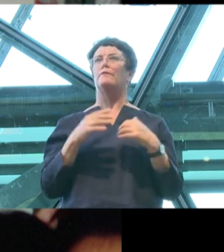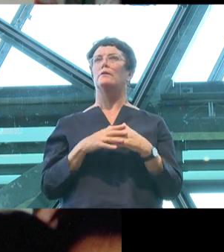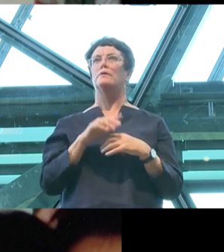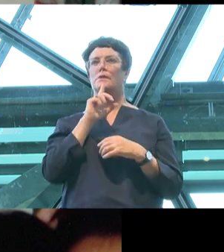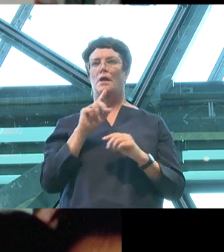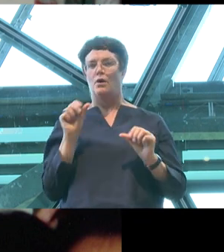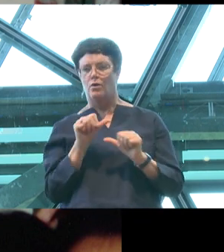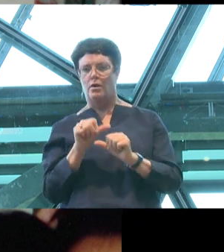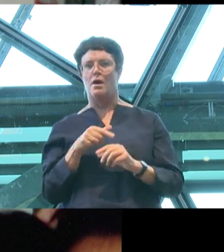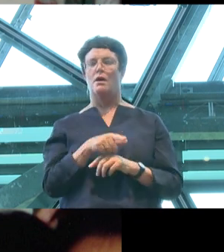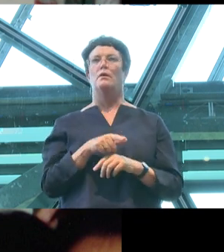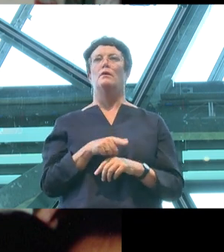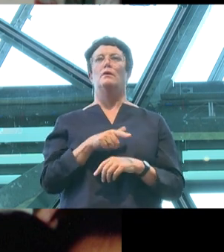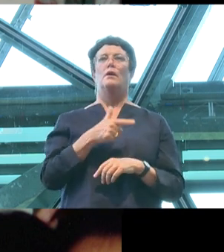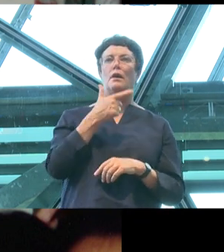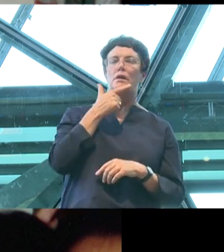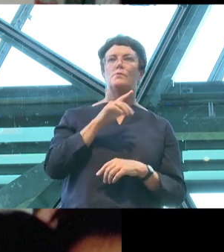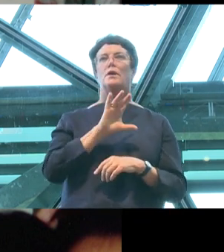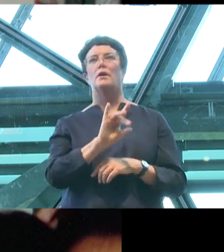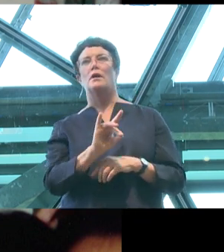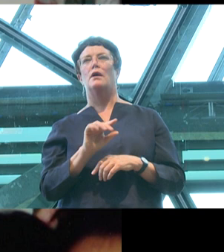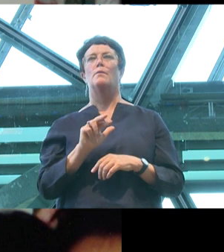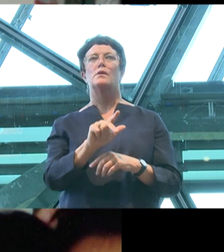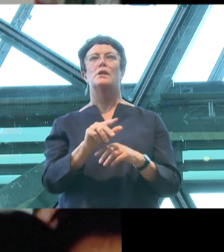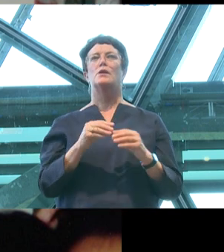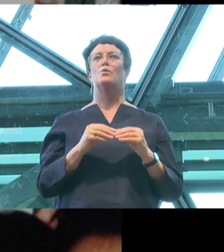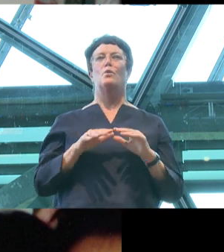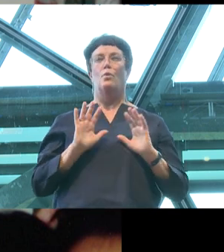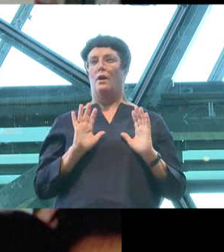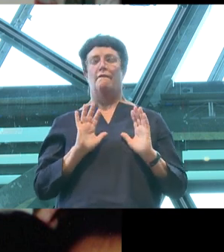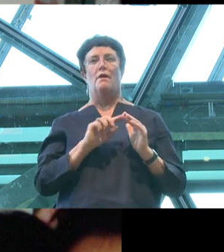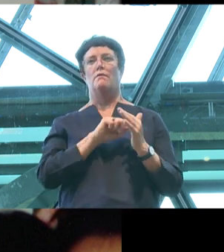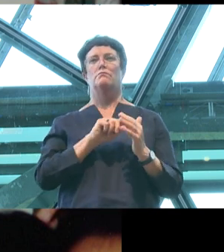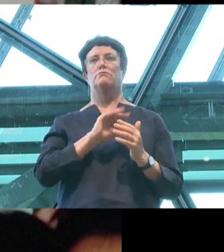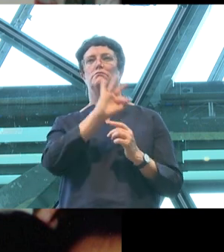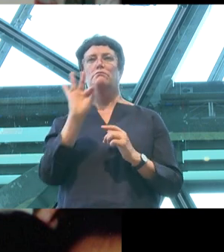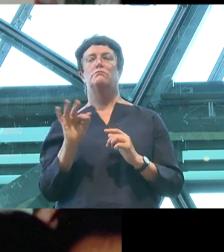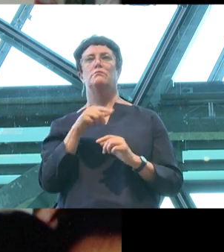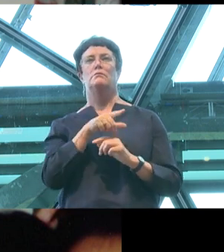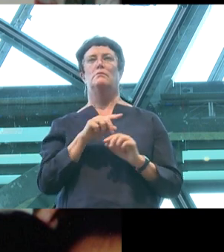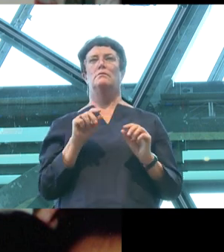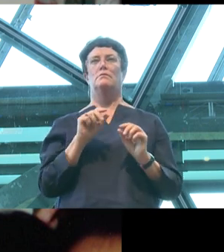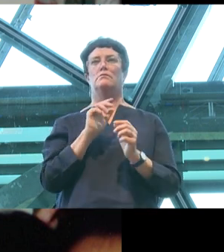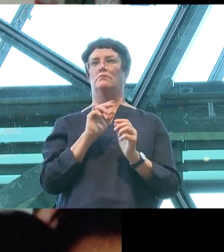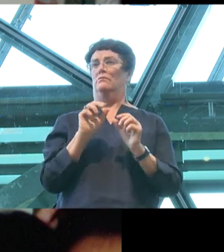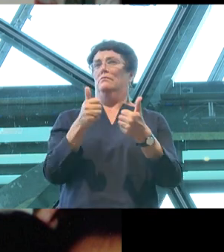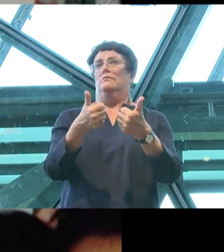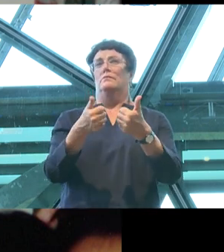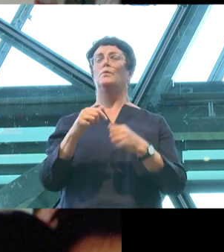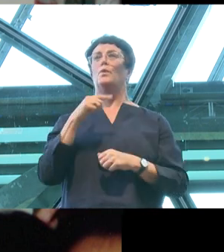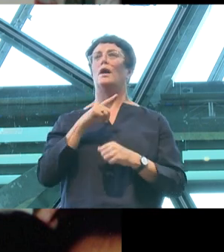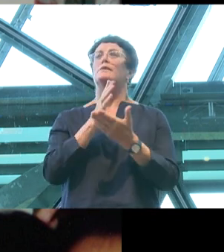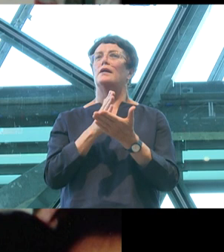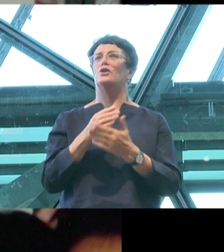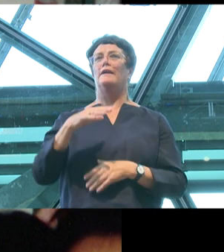that being lesbian or gay, bisexual, transgender, intersex, queer, asexual is actually great. It's